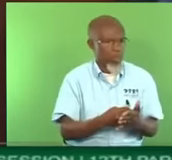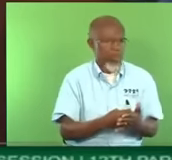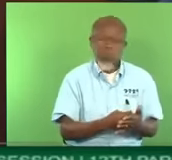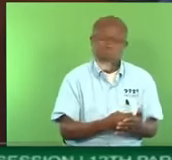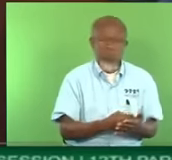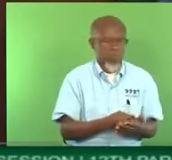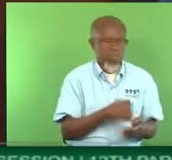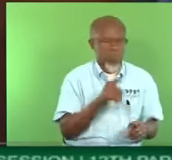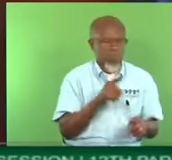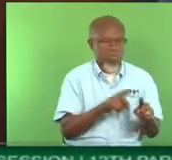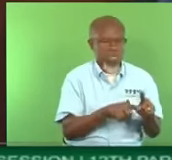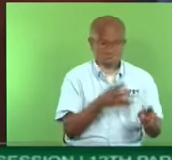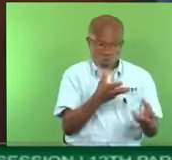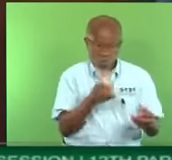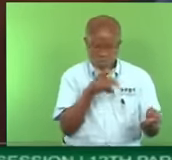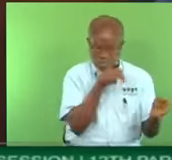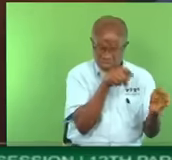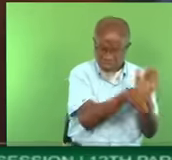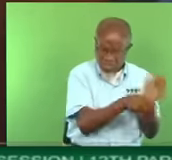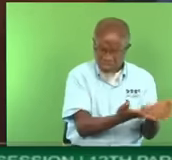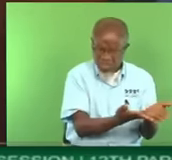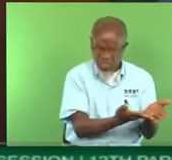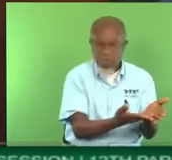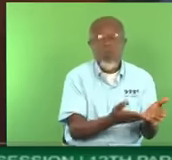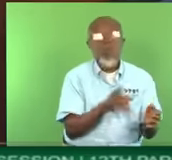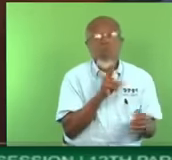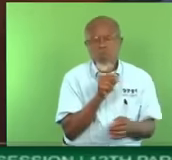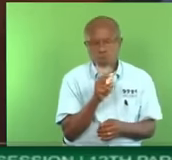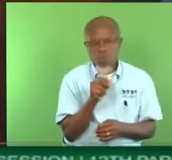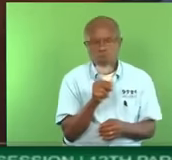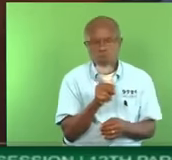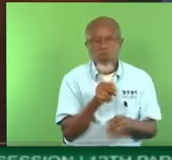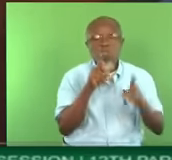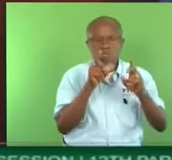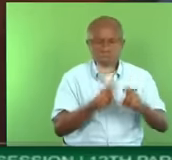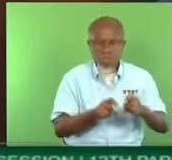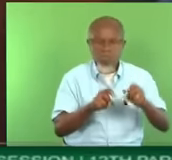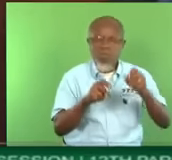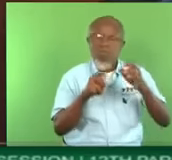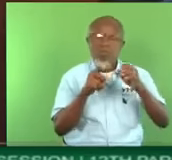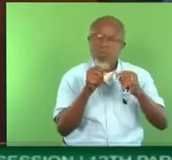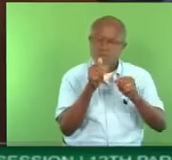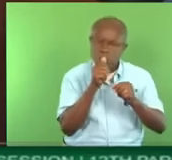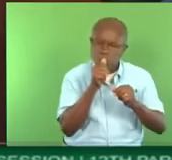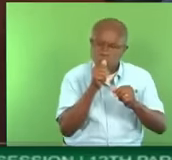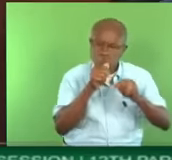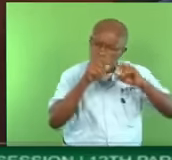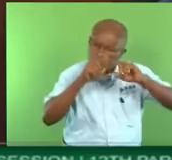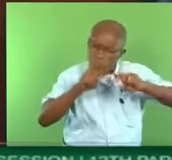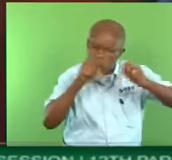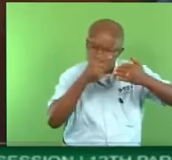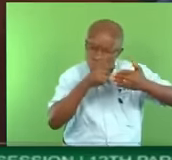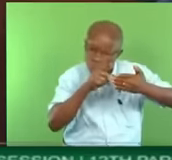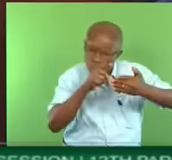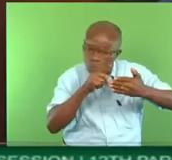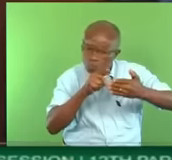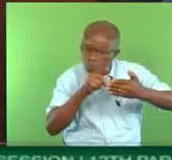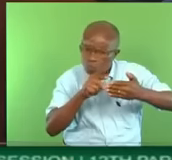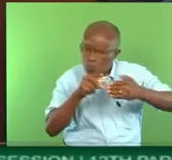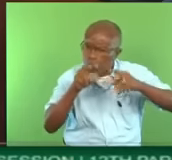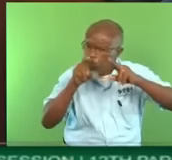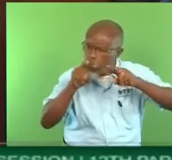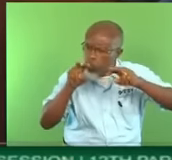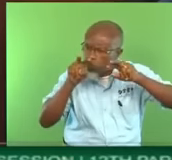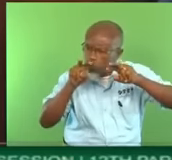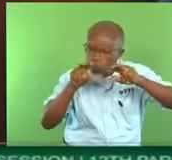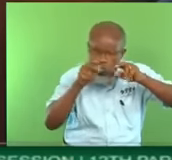a high level of confidentiality and privacy in dealing with that sensitive matters. The police can't expect people to walk into the station and say, I am